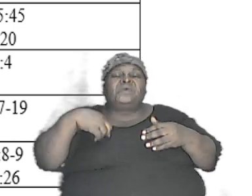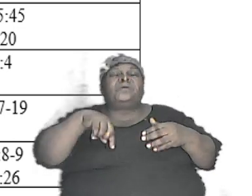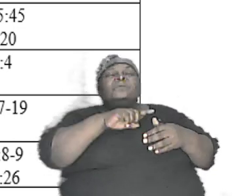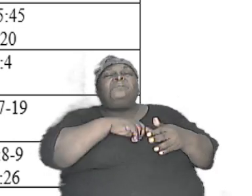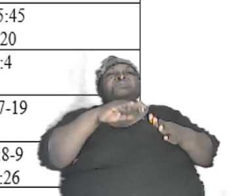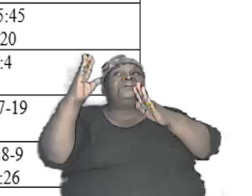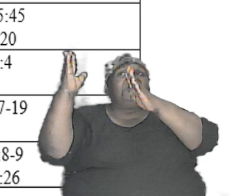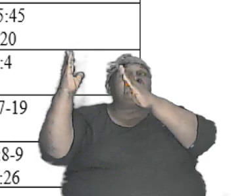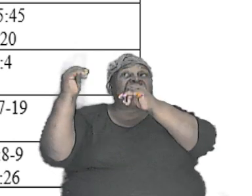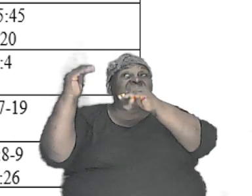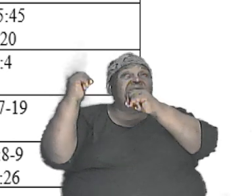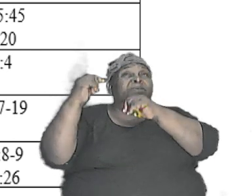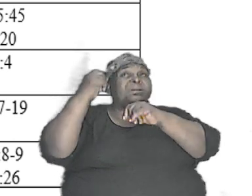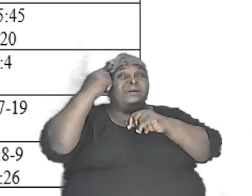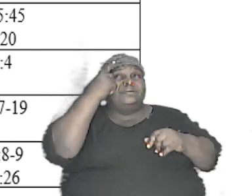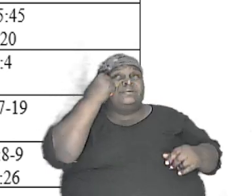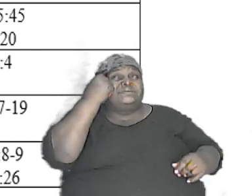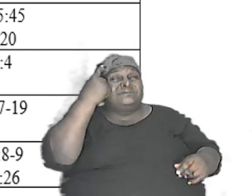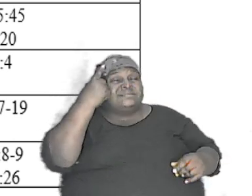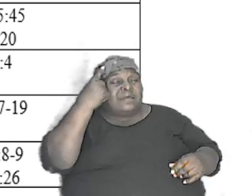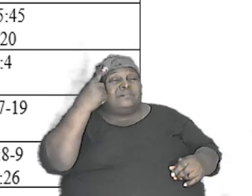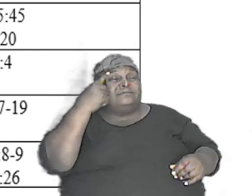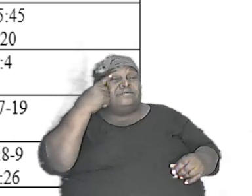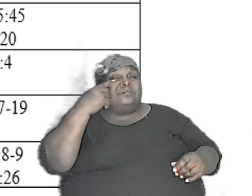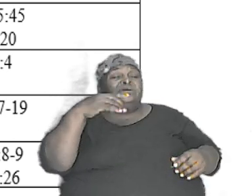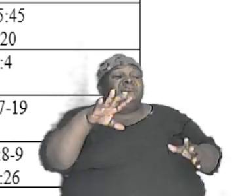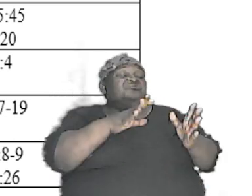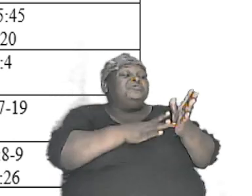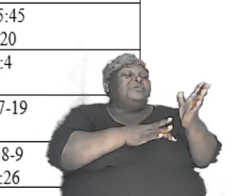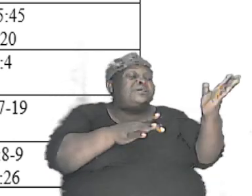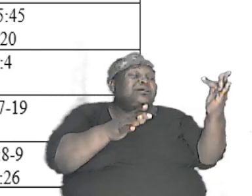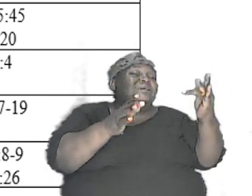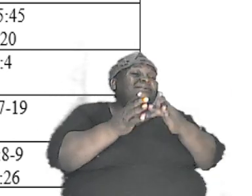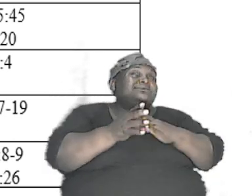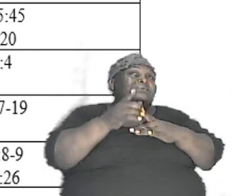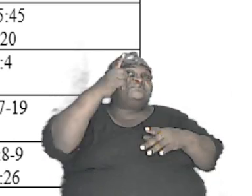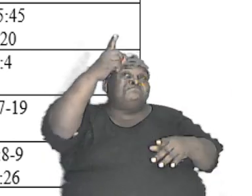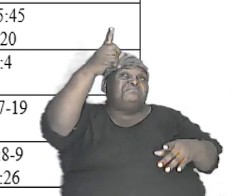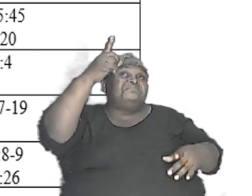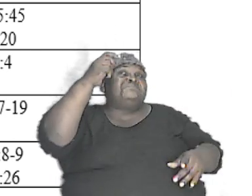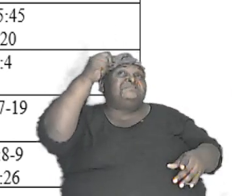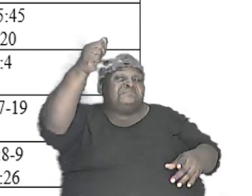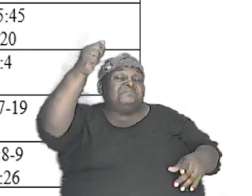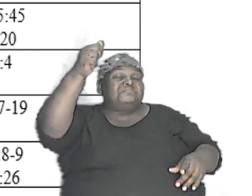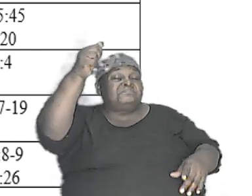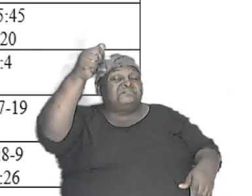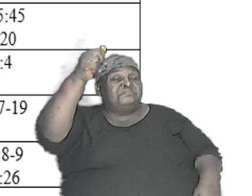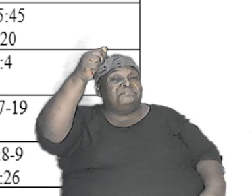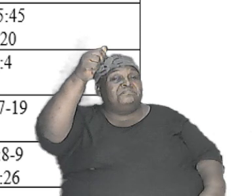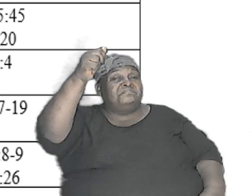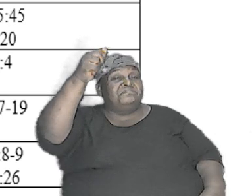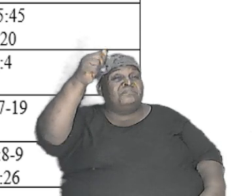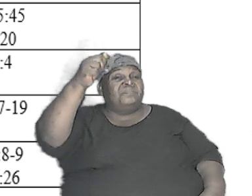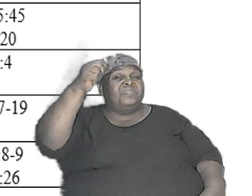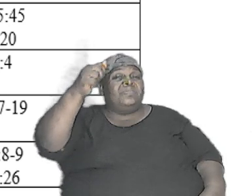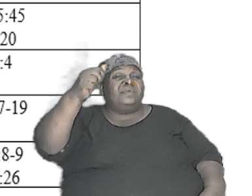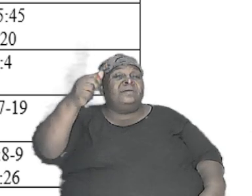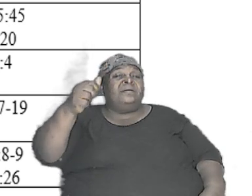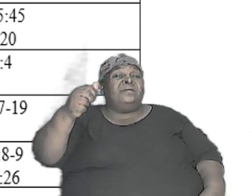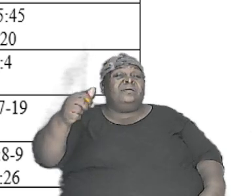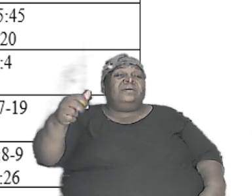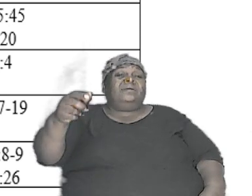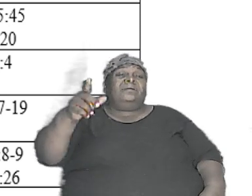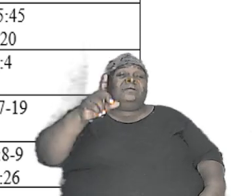accept that we must recognize that Jesus himself is conquering